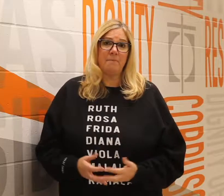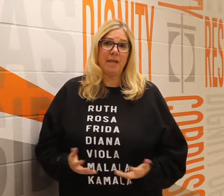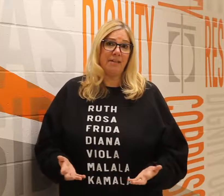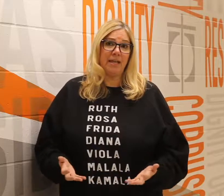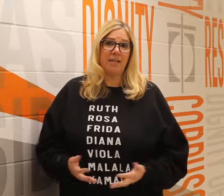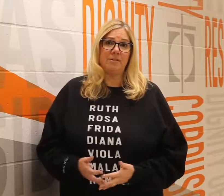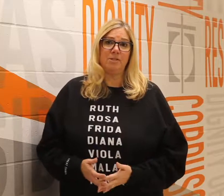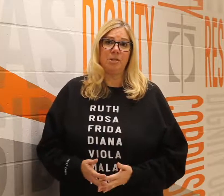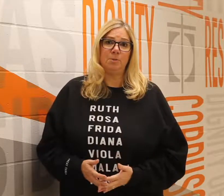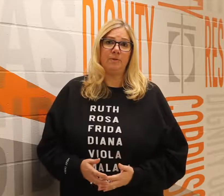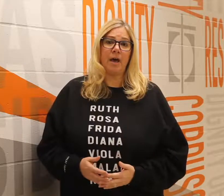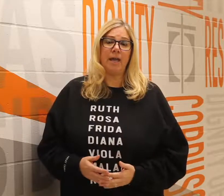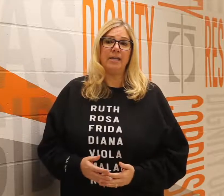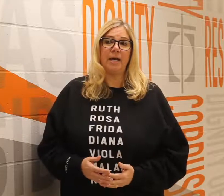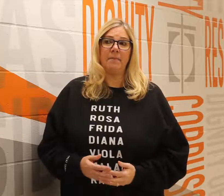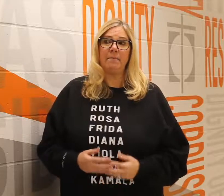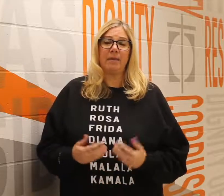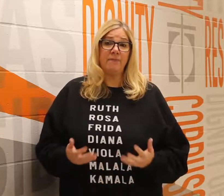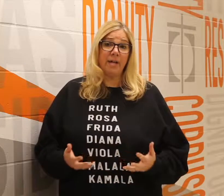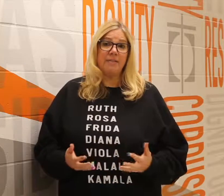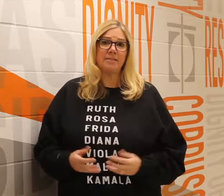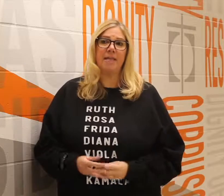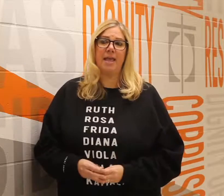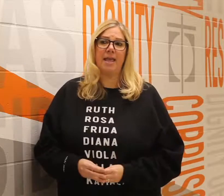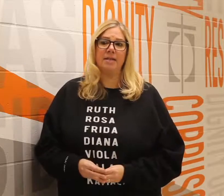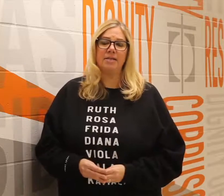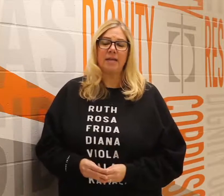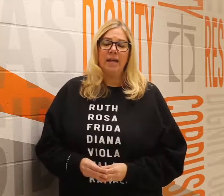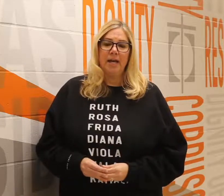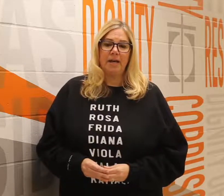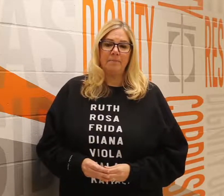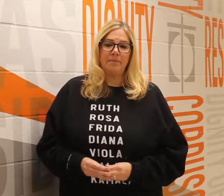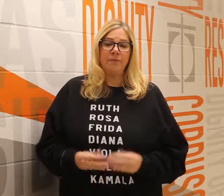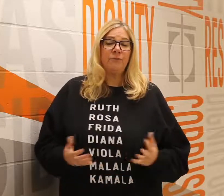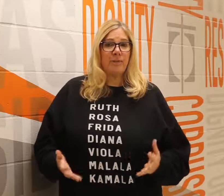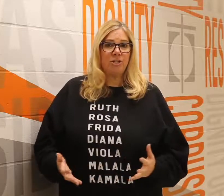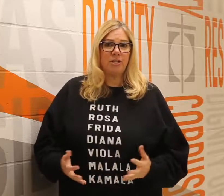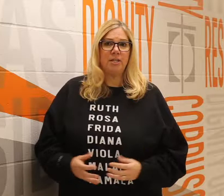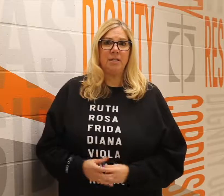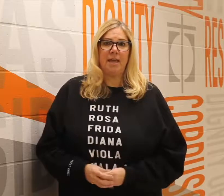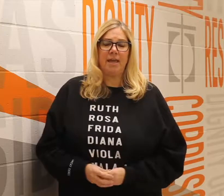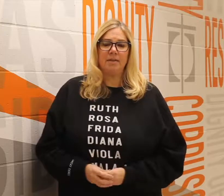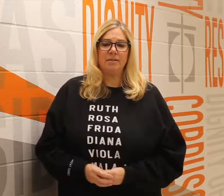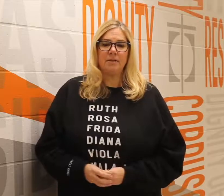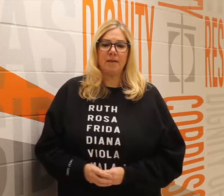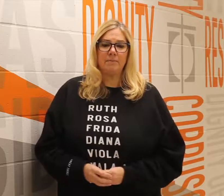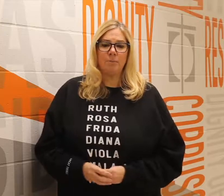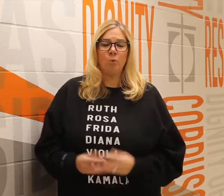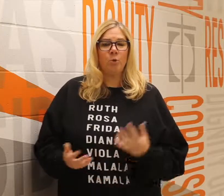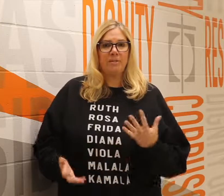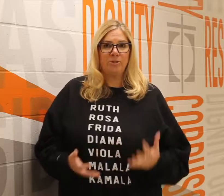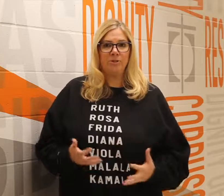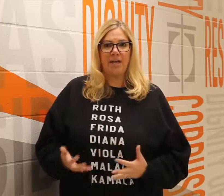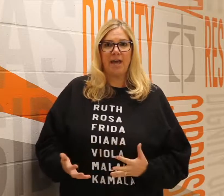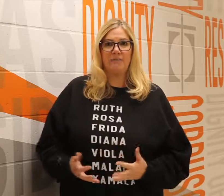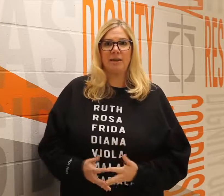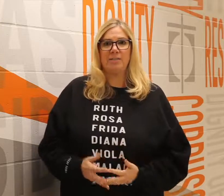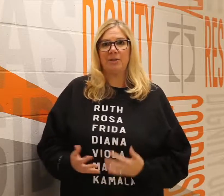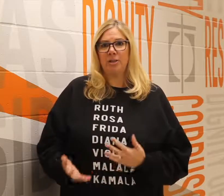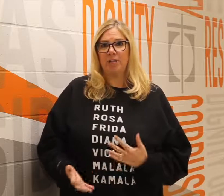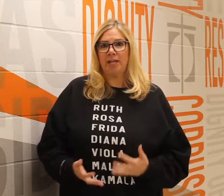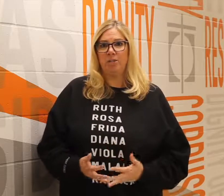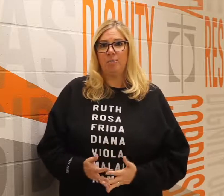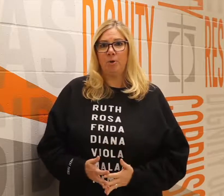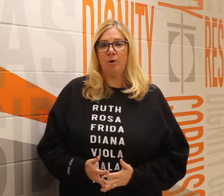really our mandate is to provide advice and information and work with senior staff